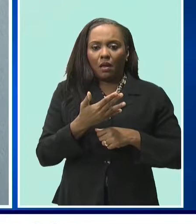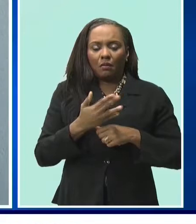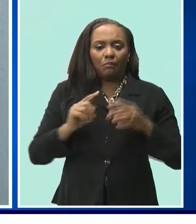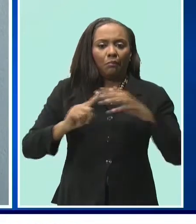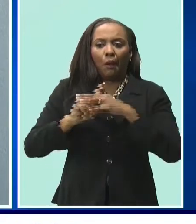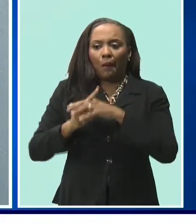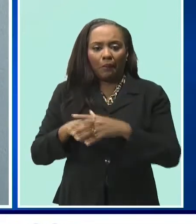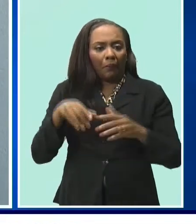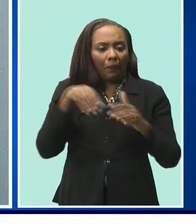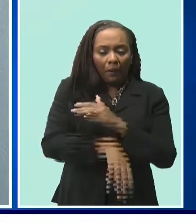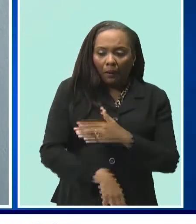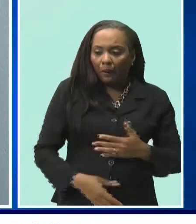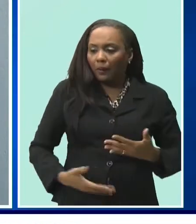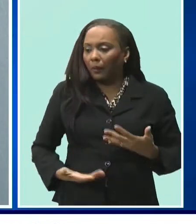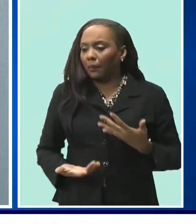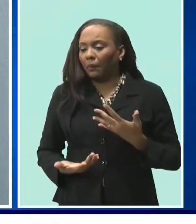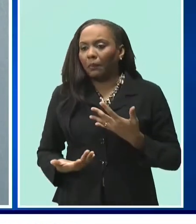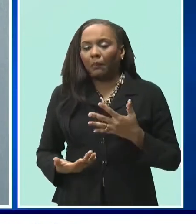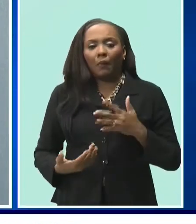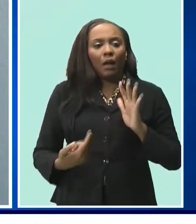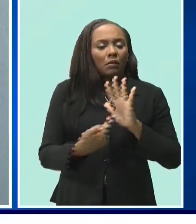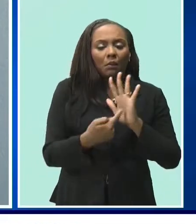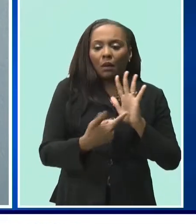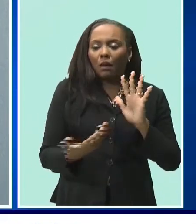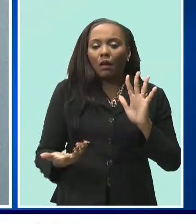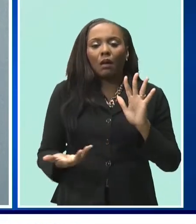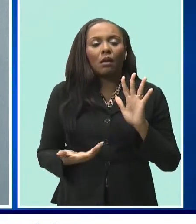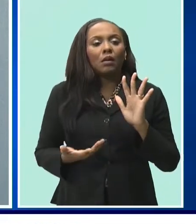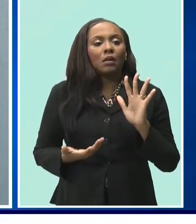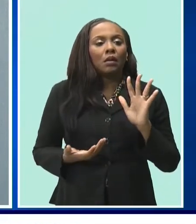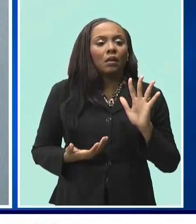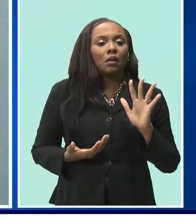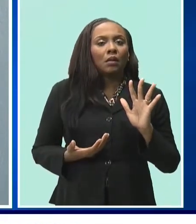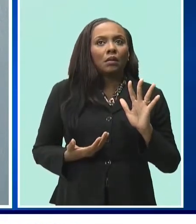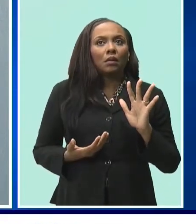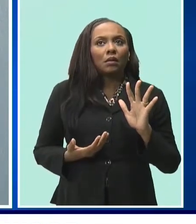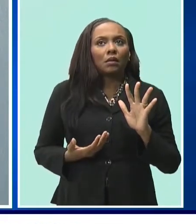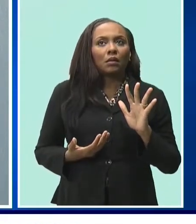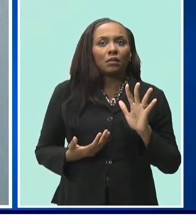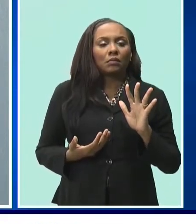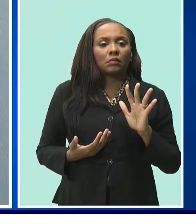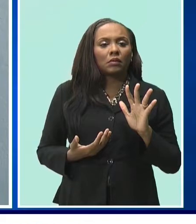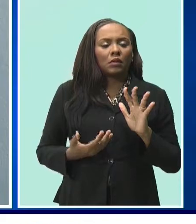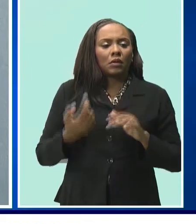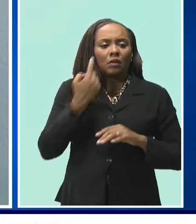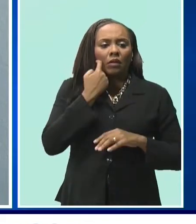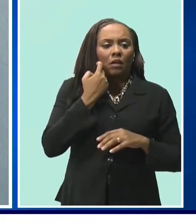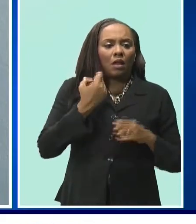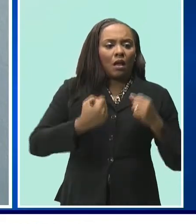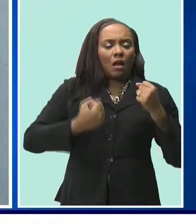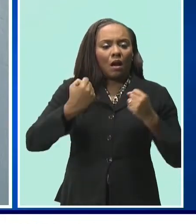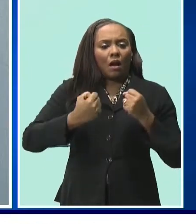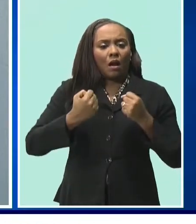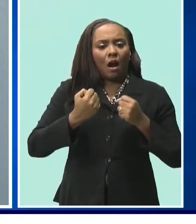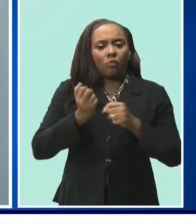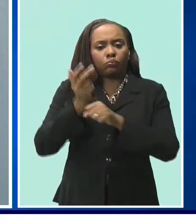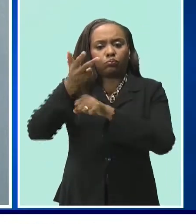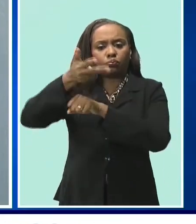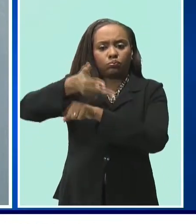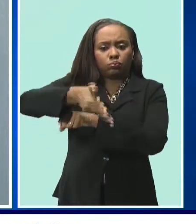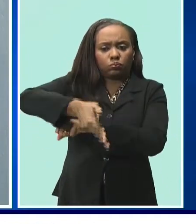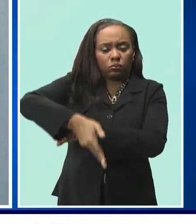crime, like, for instance, care that went to the war the other day. We had to do that.